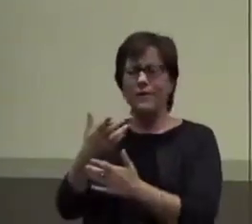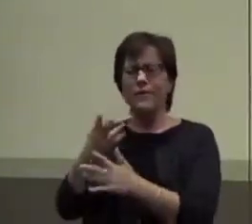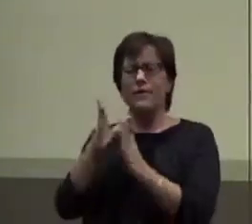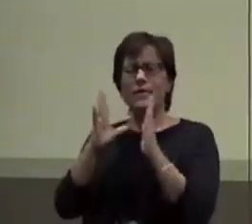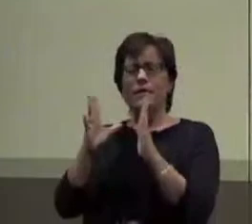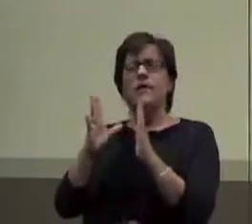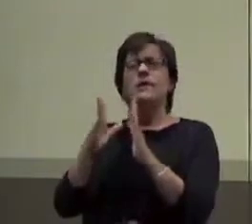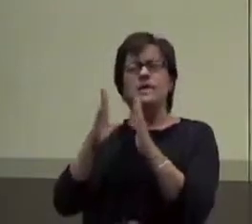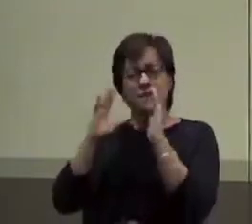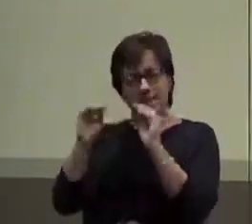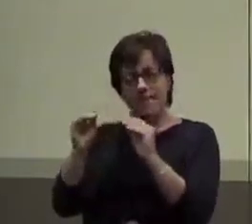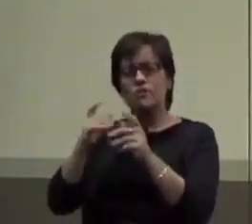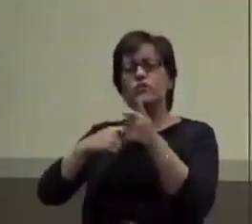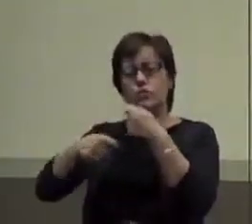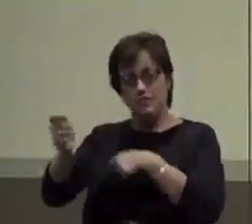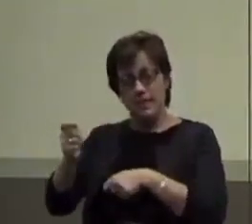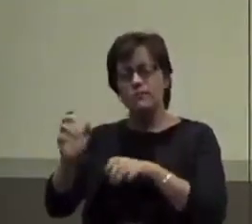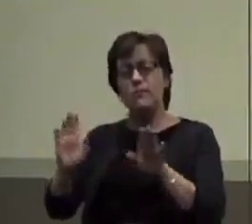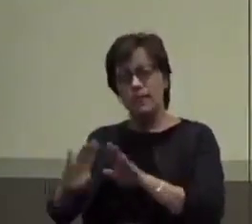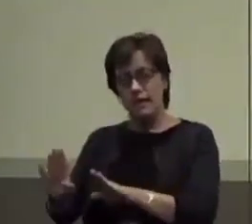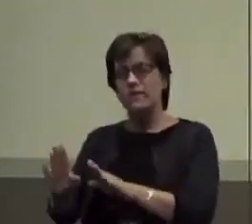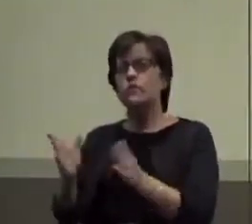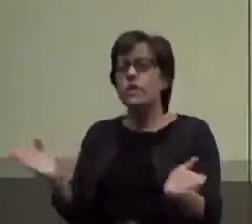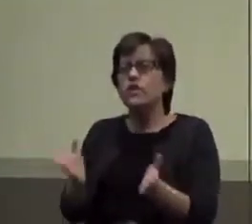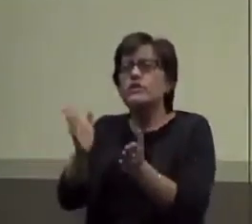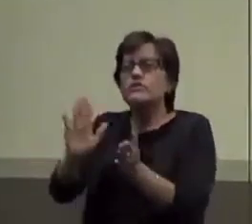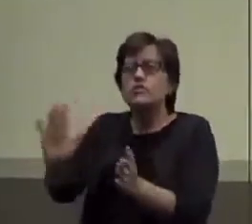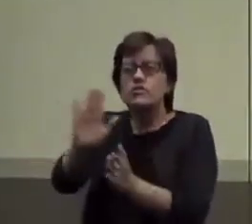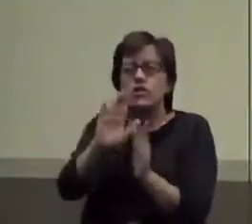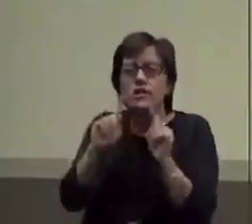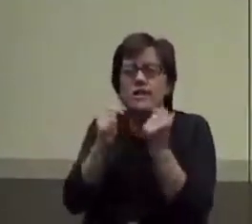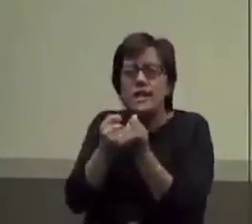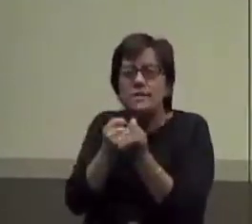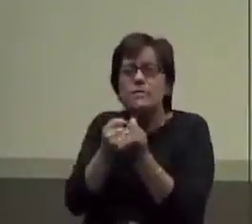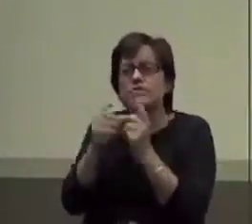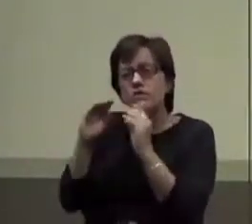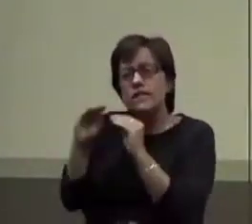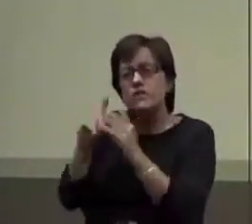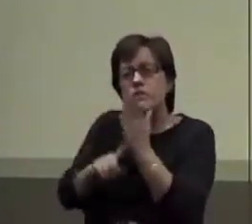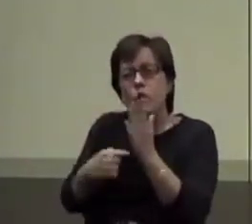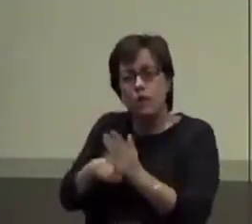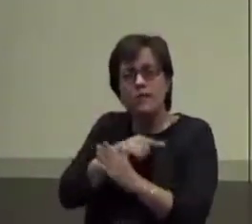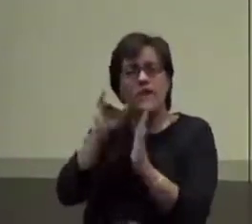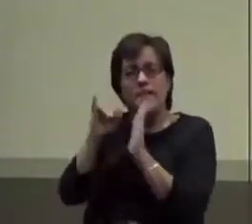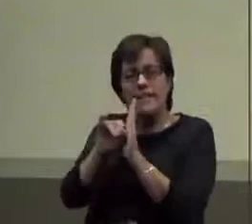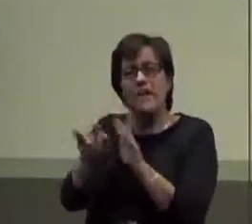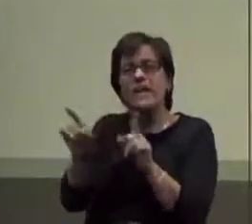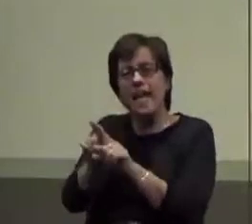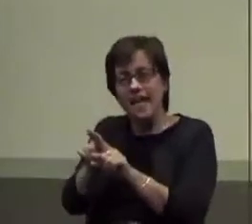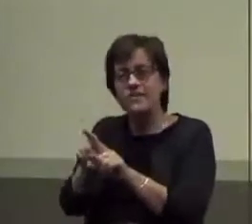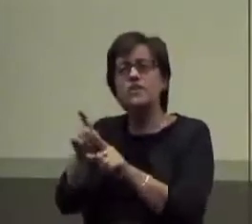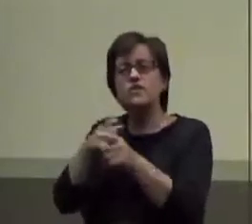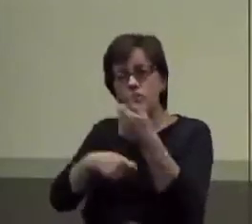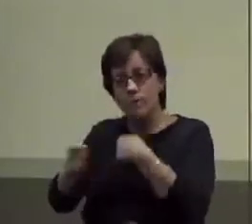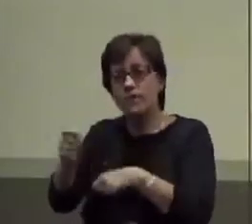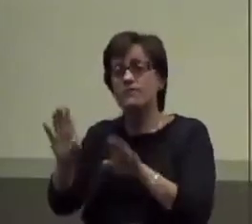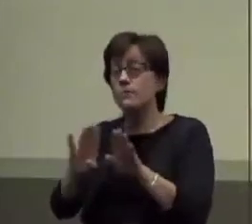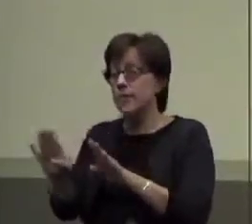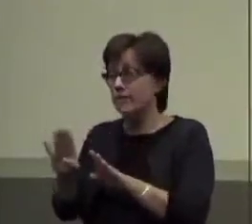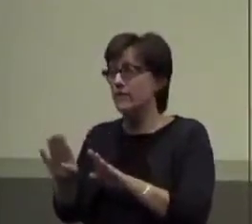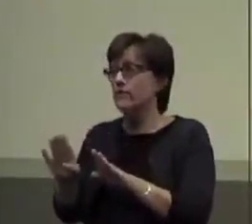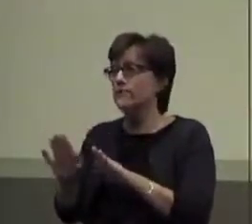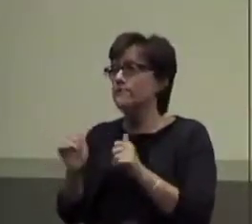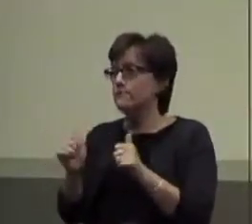make sure that we're teaching the replacement behavior. So encourage your teams. To then teach what we've identified as the replacement behavior. Alright?